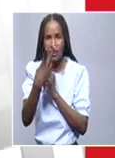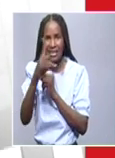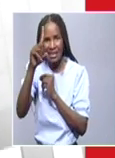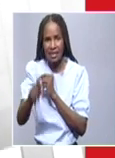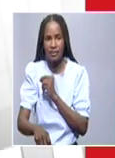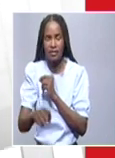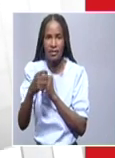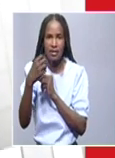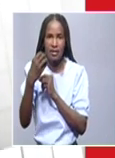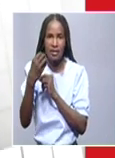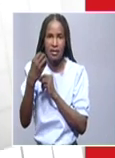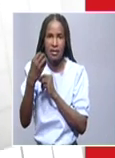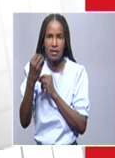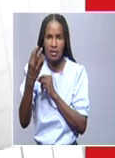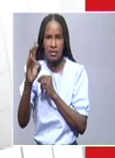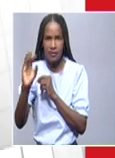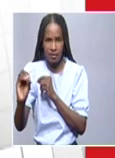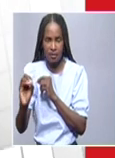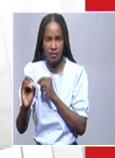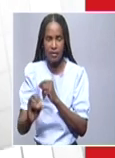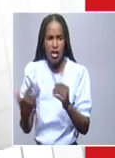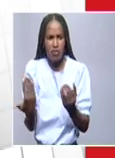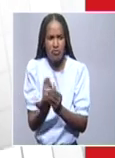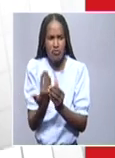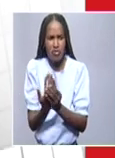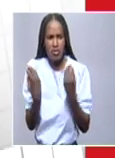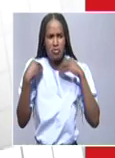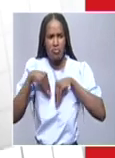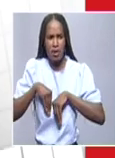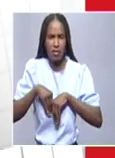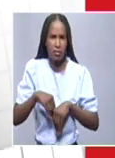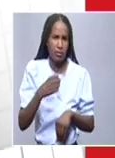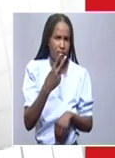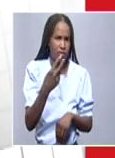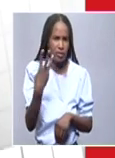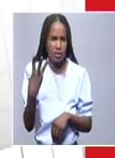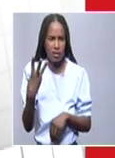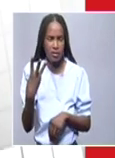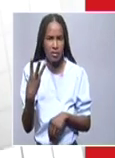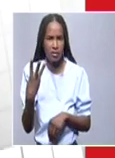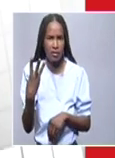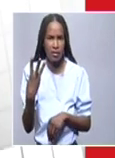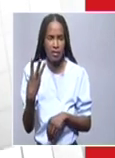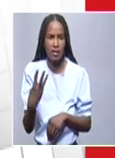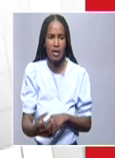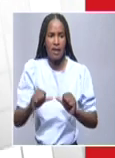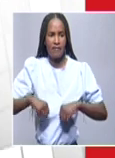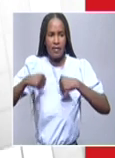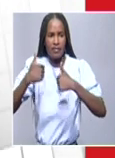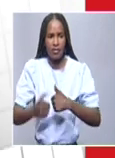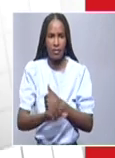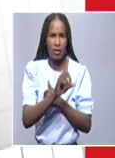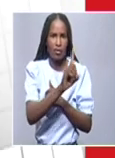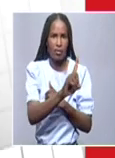,070. Newly confirmed cases are 23. The recoveries are